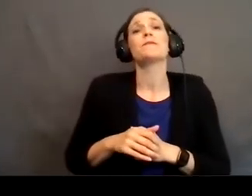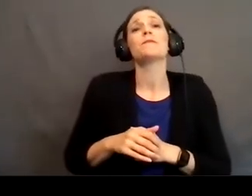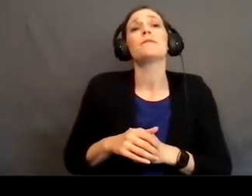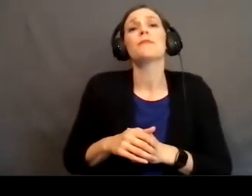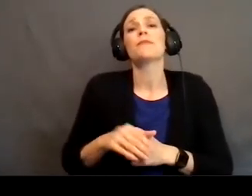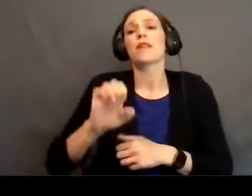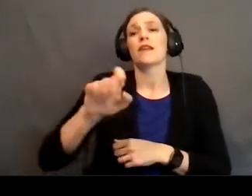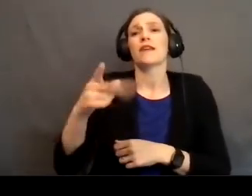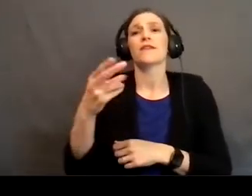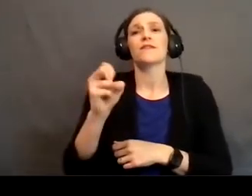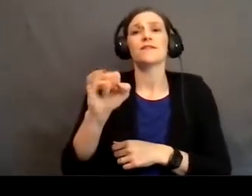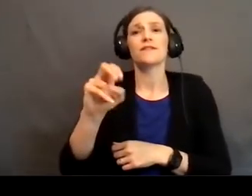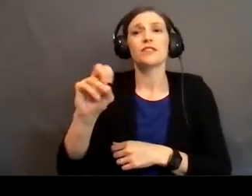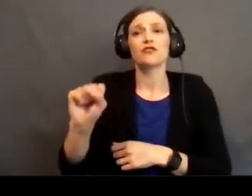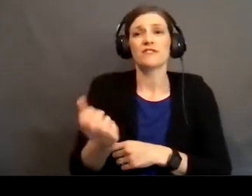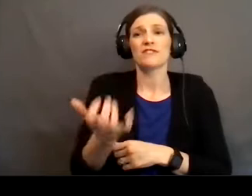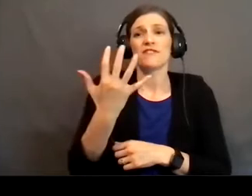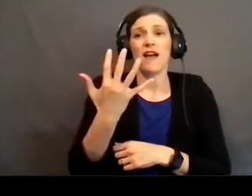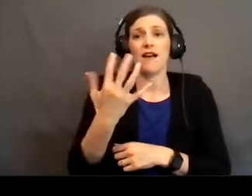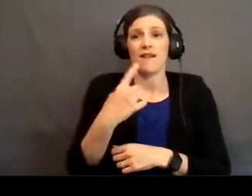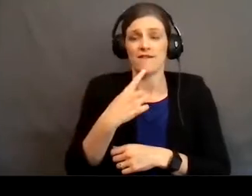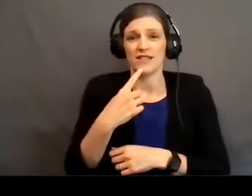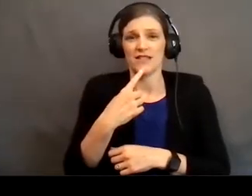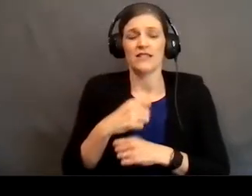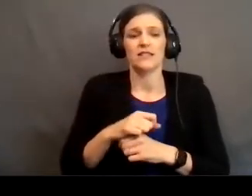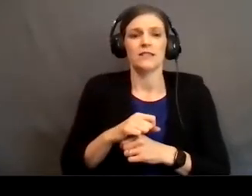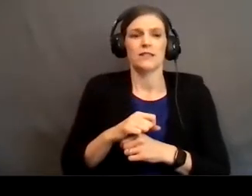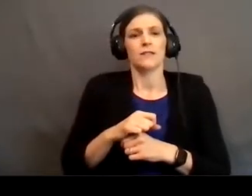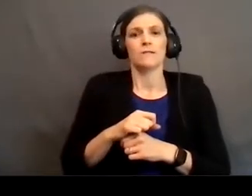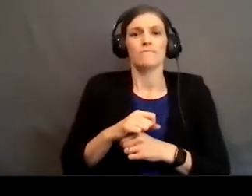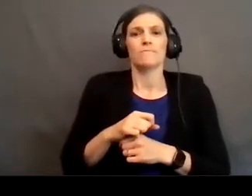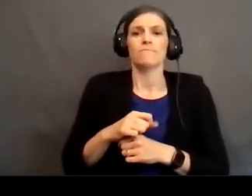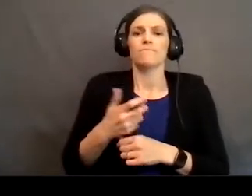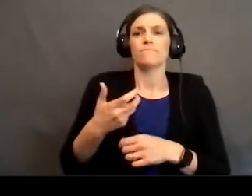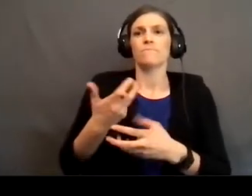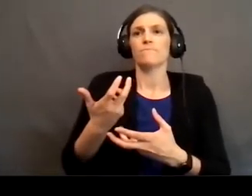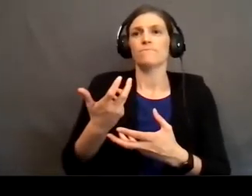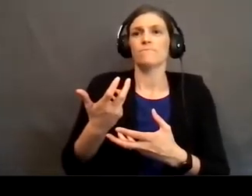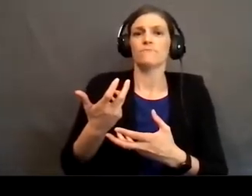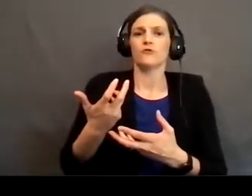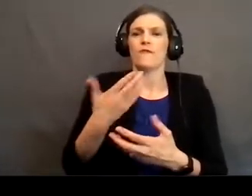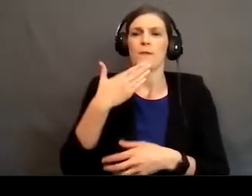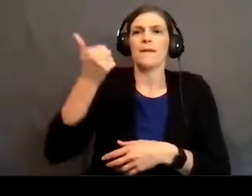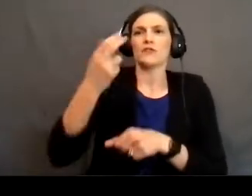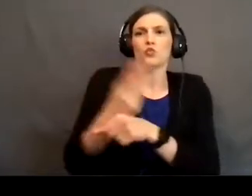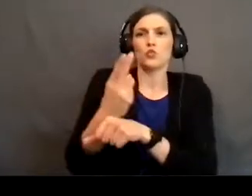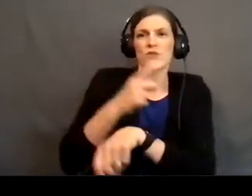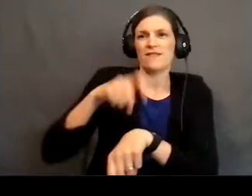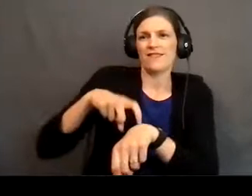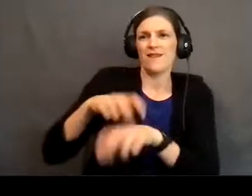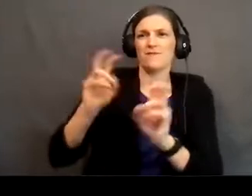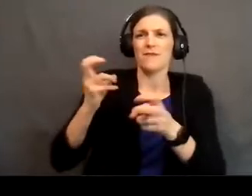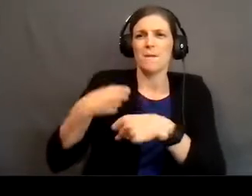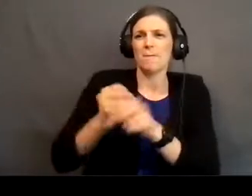Ephesians 5 says to make the best use of our time. It says to make the most